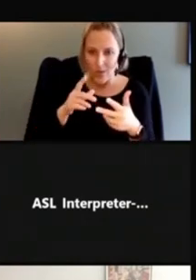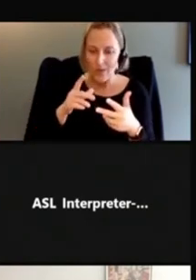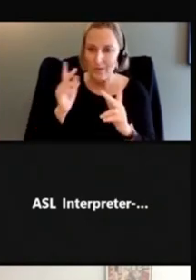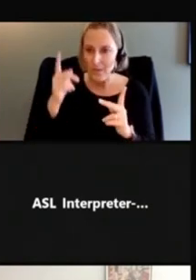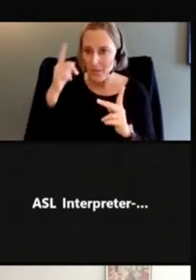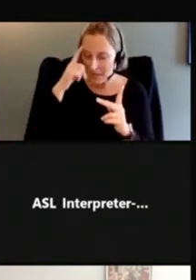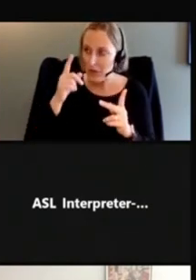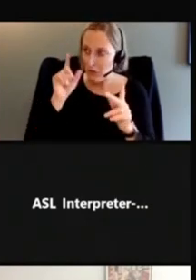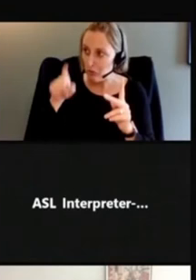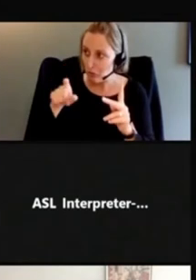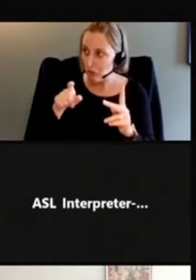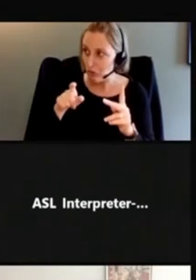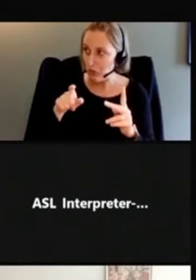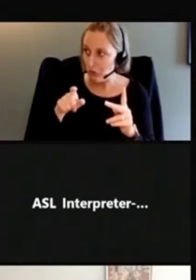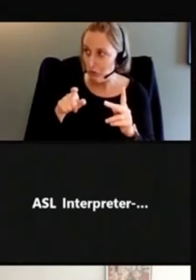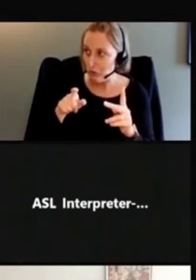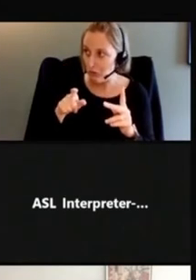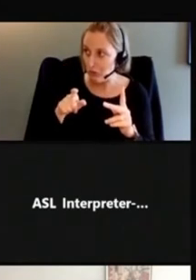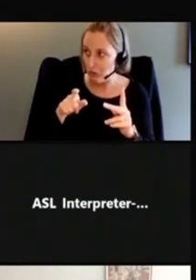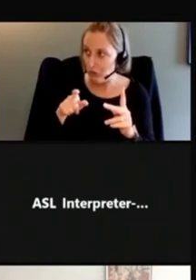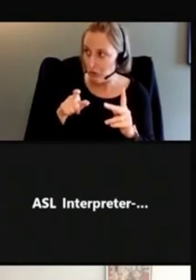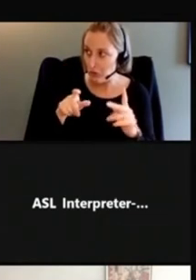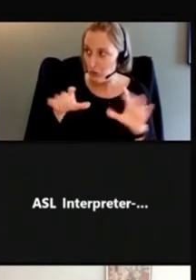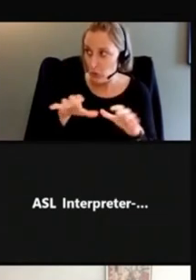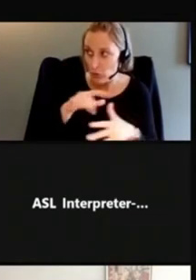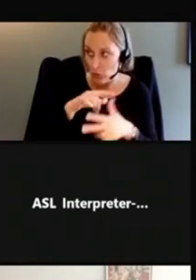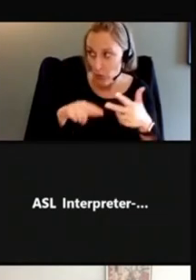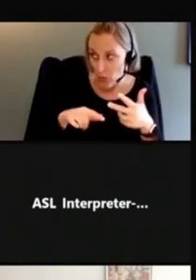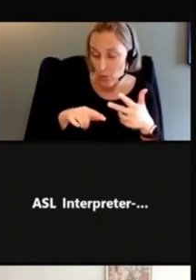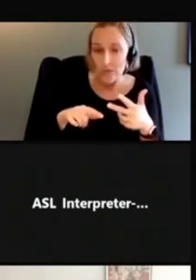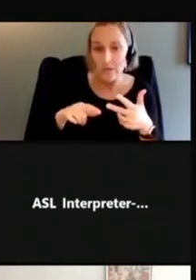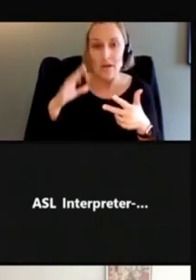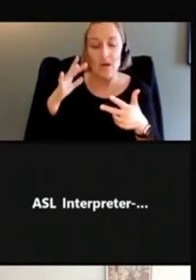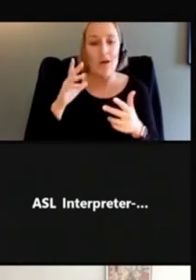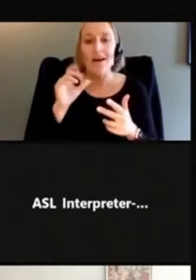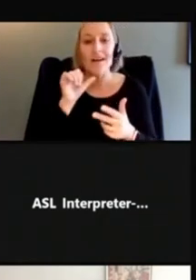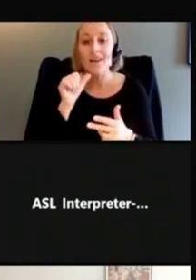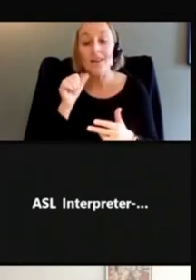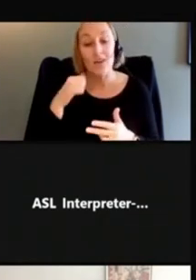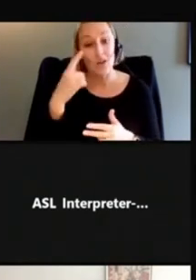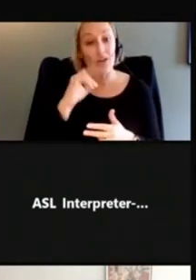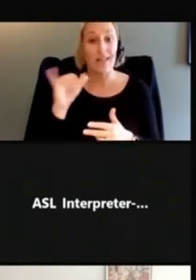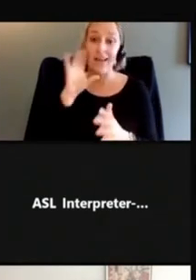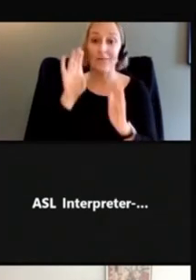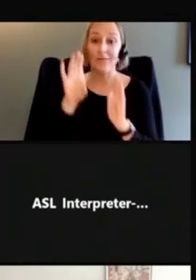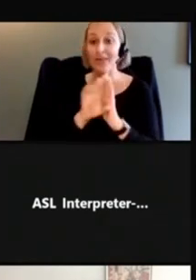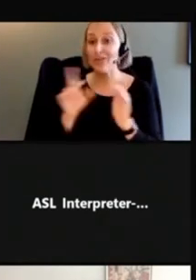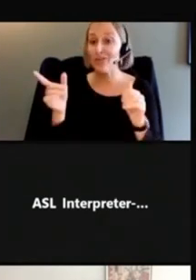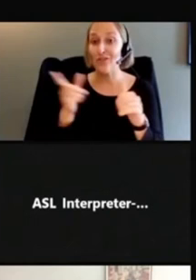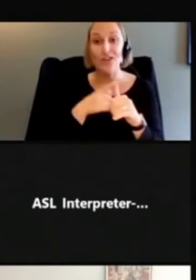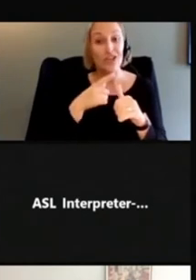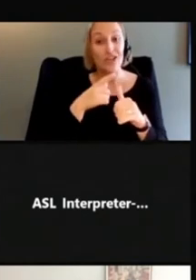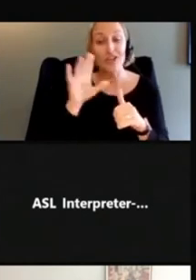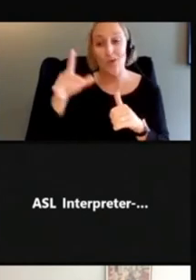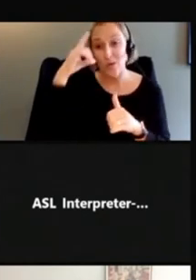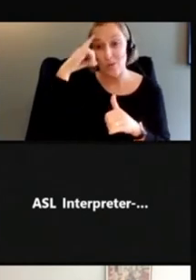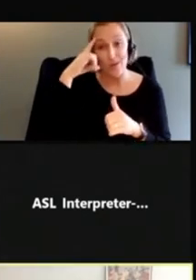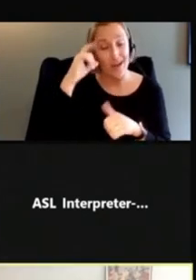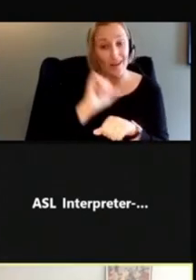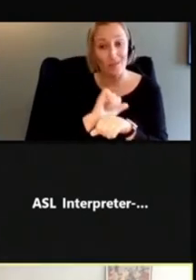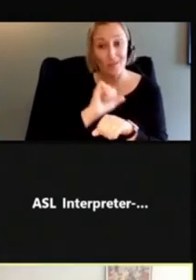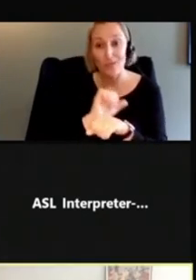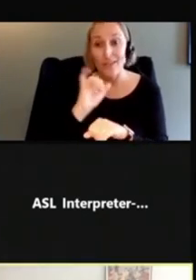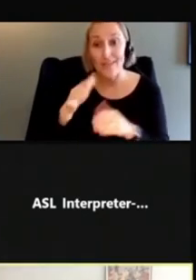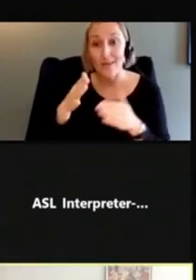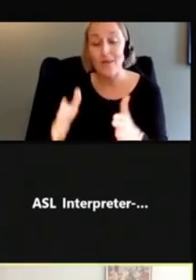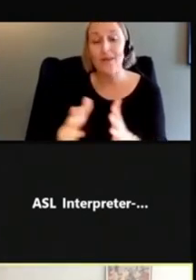because just people look at the pictures first. And that's just how your brain works. Yeah,